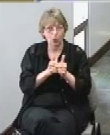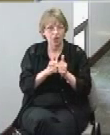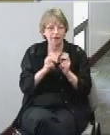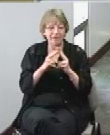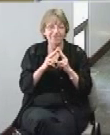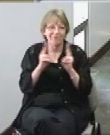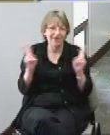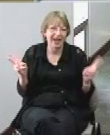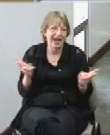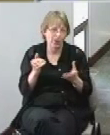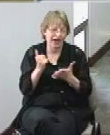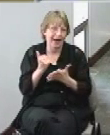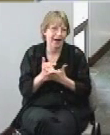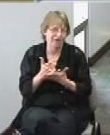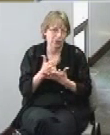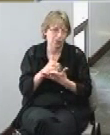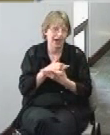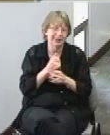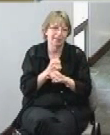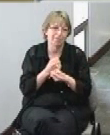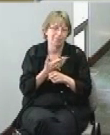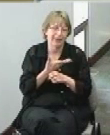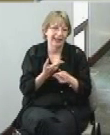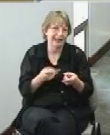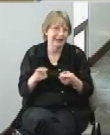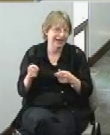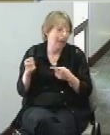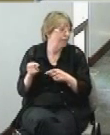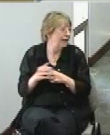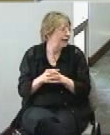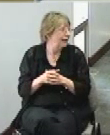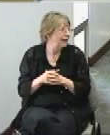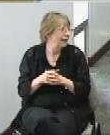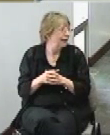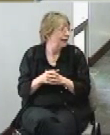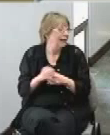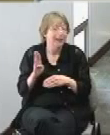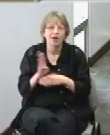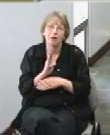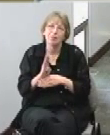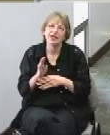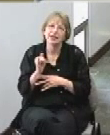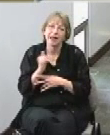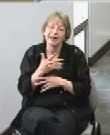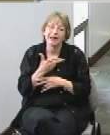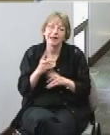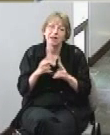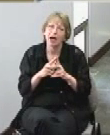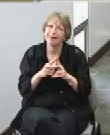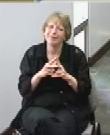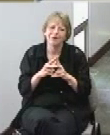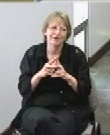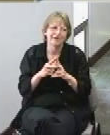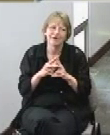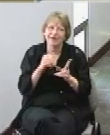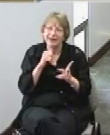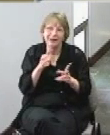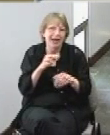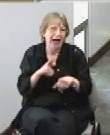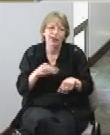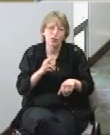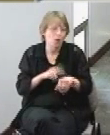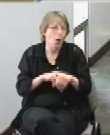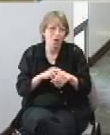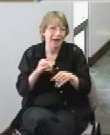helpful to us in making this happen businesses like this are very seldom located in a town of our